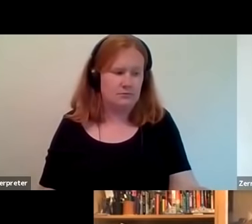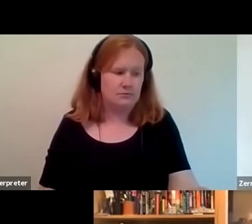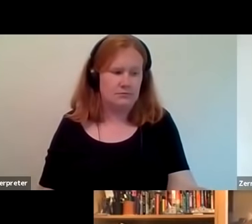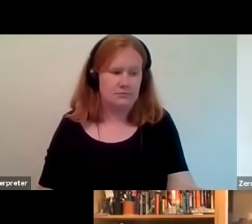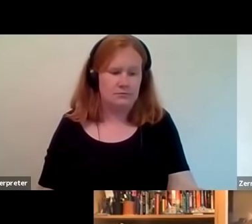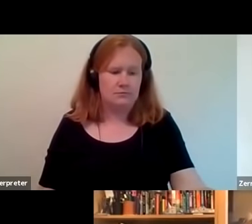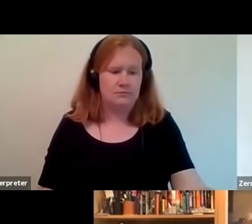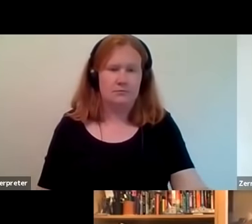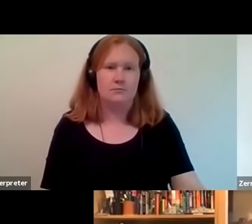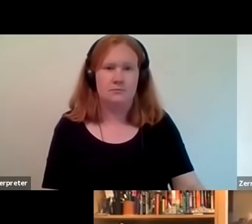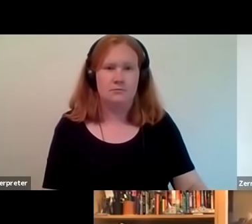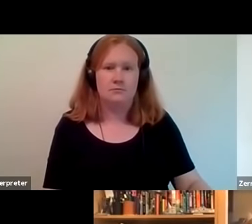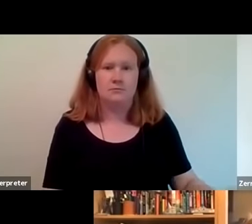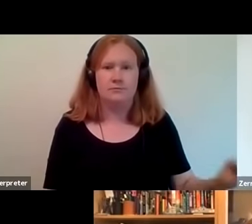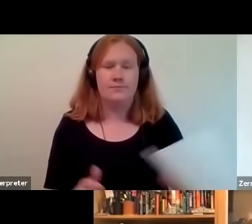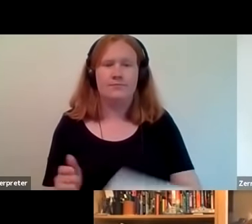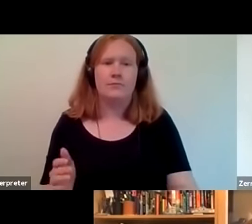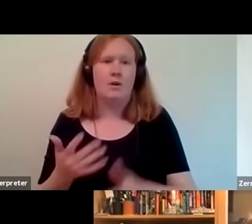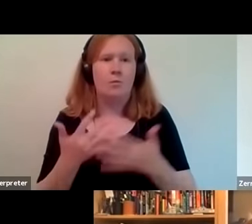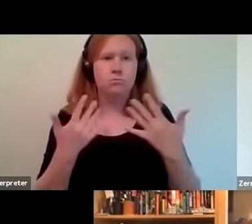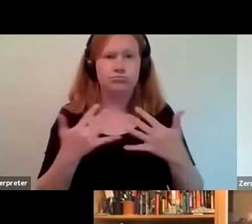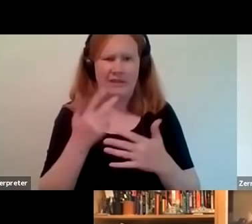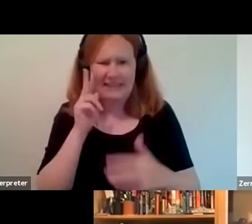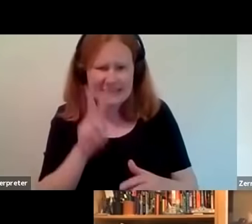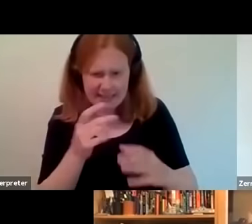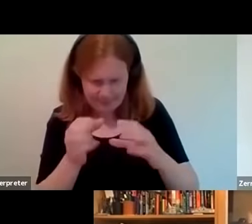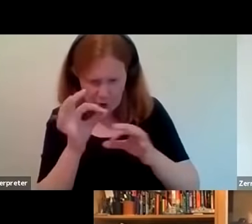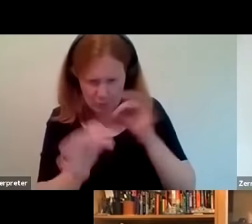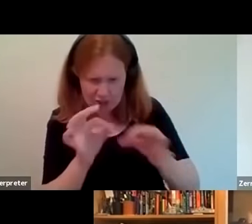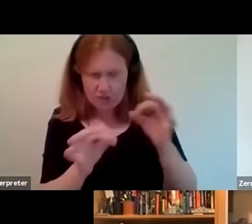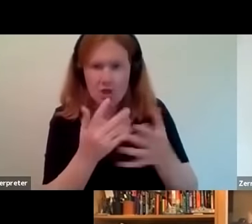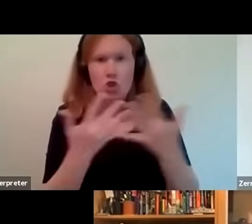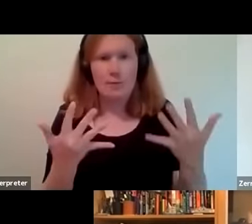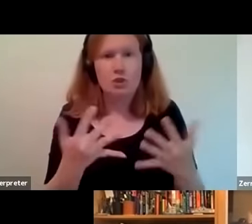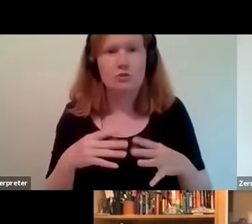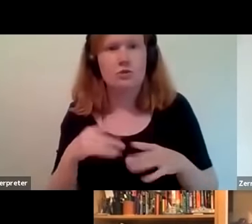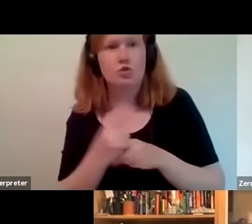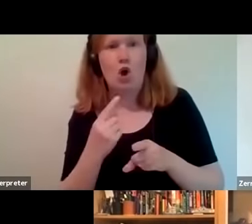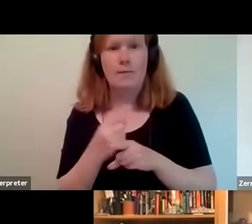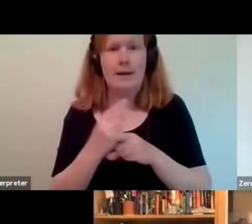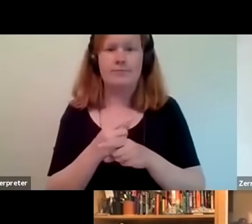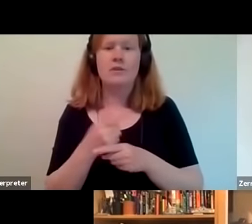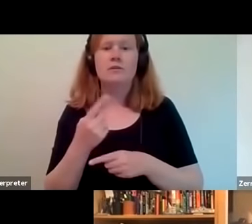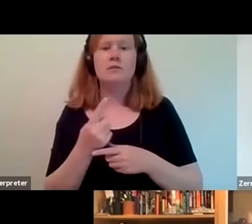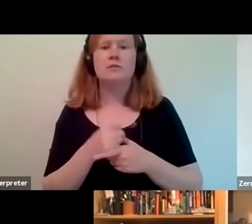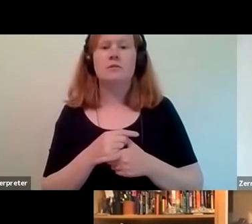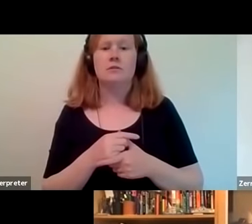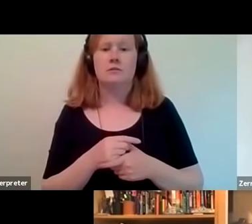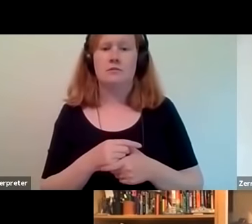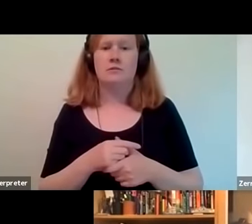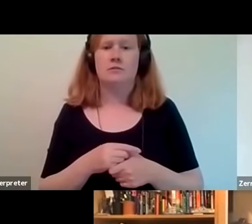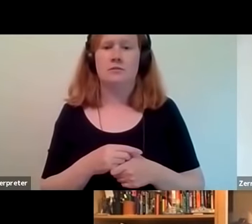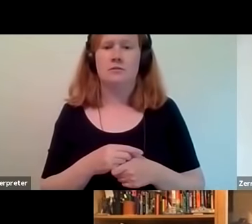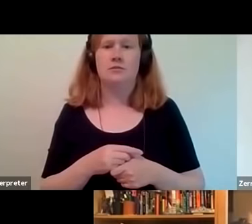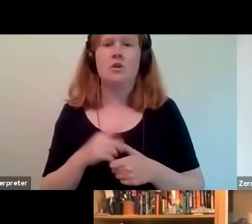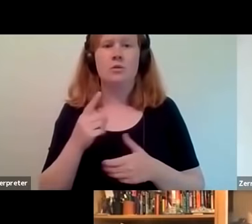there's so much to talk about um so let's start uh here from an attendee um so this was i guess one